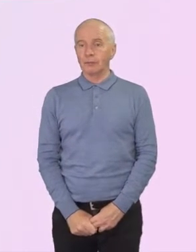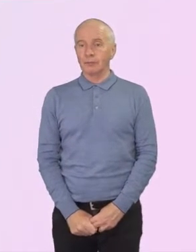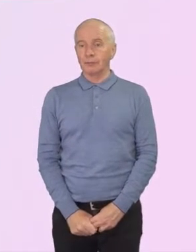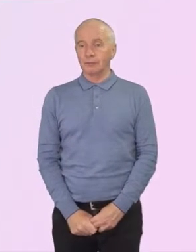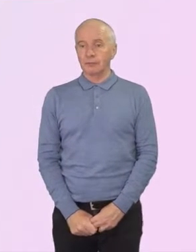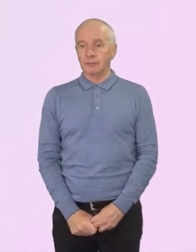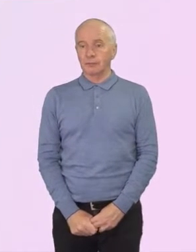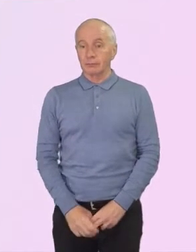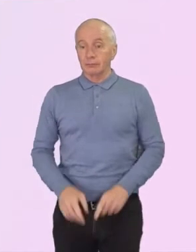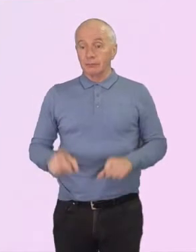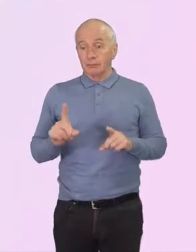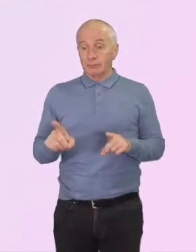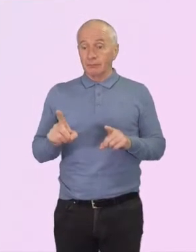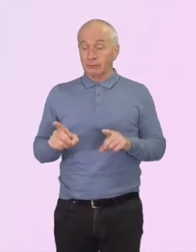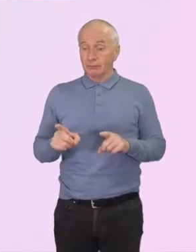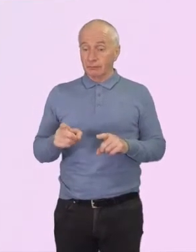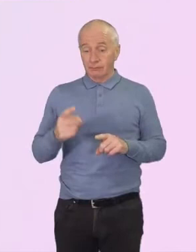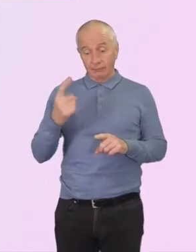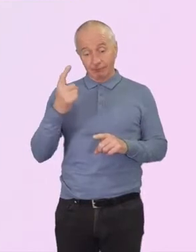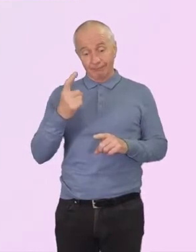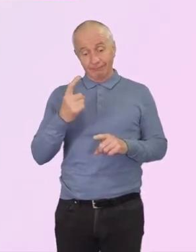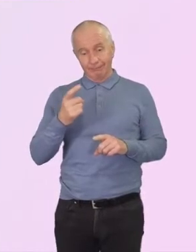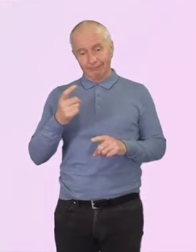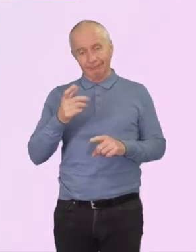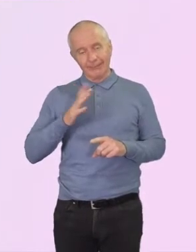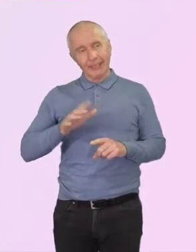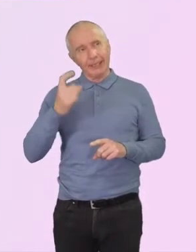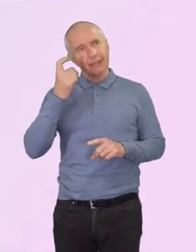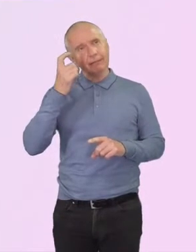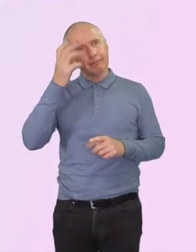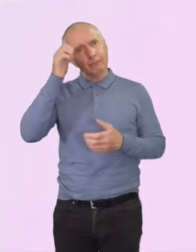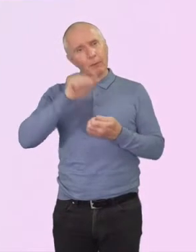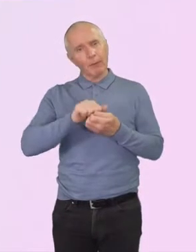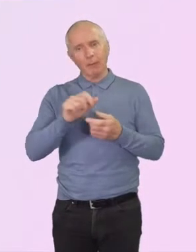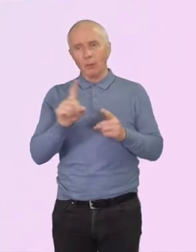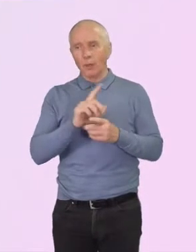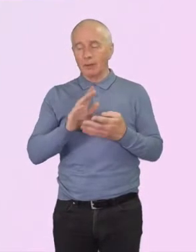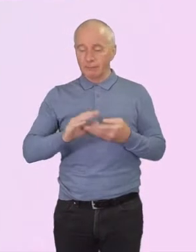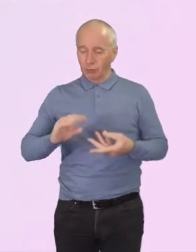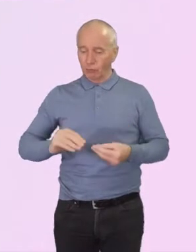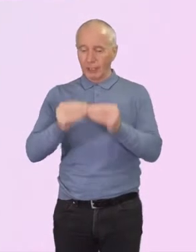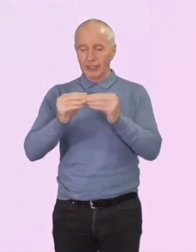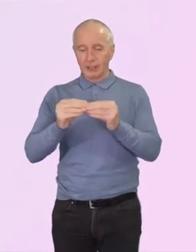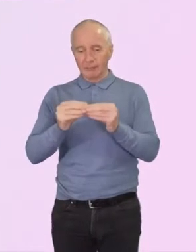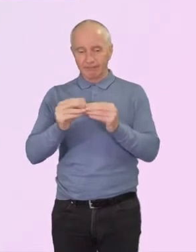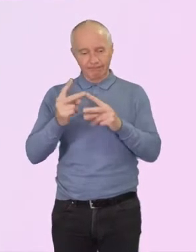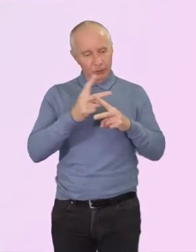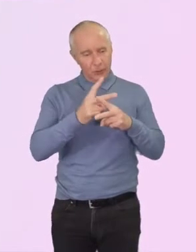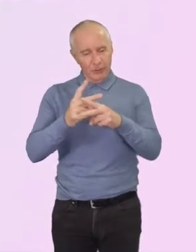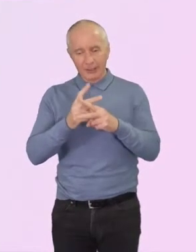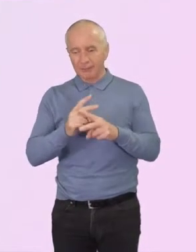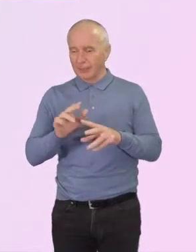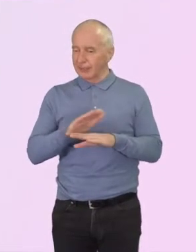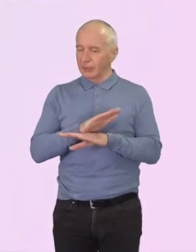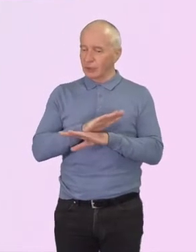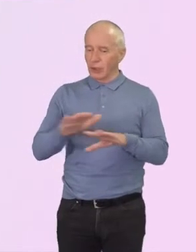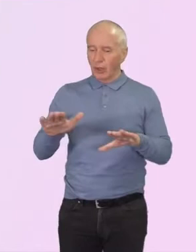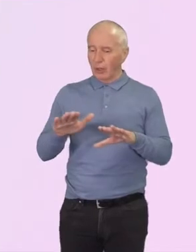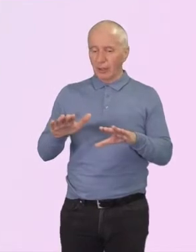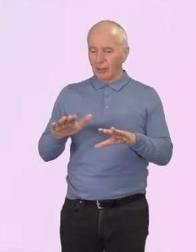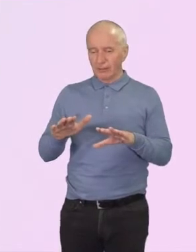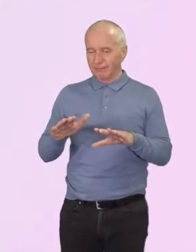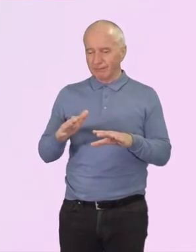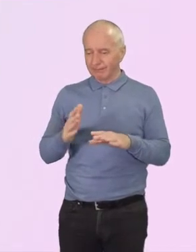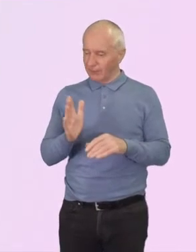think what I think we need to remember is that creation stewardship is not a Western discovery. course, rather, it's been a